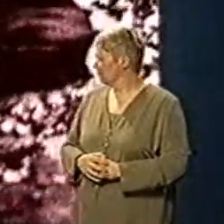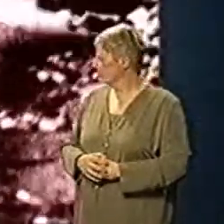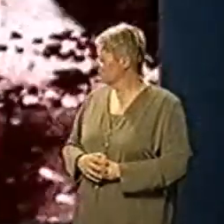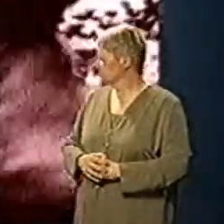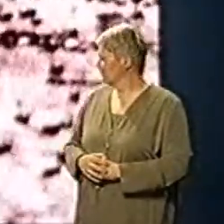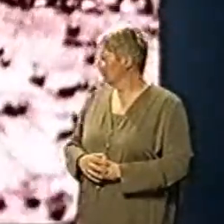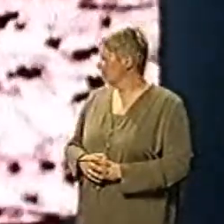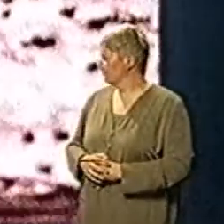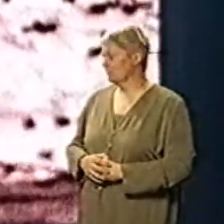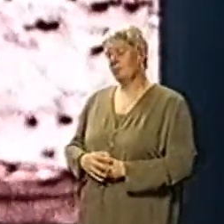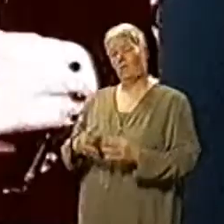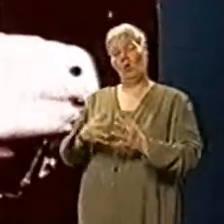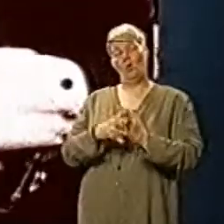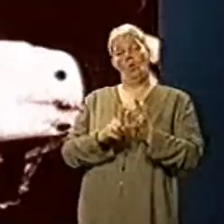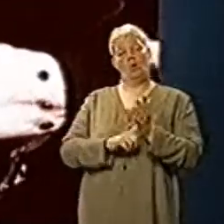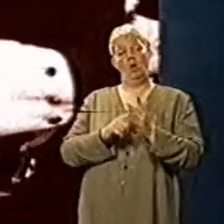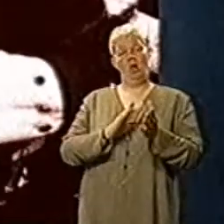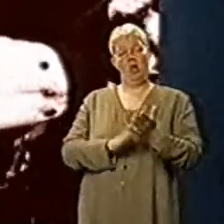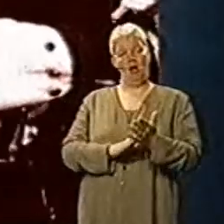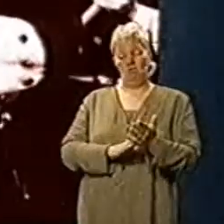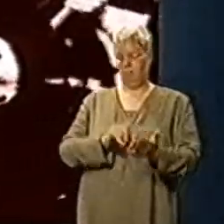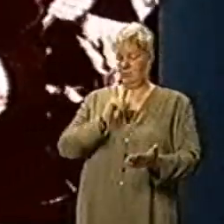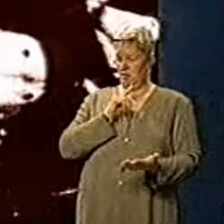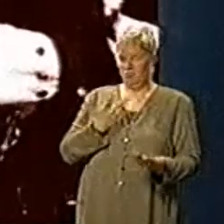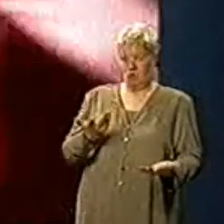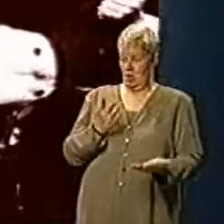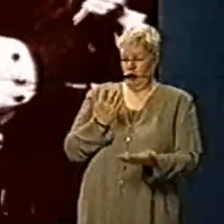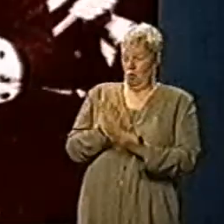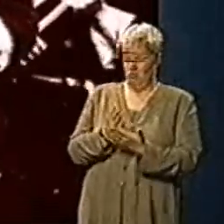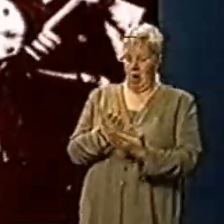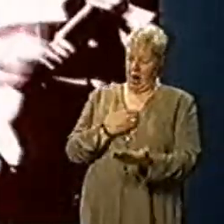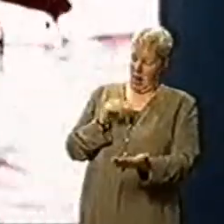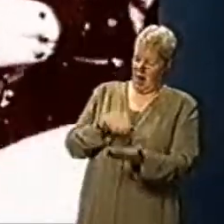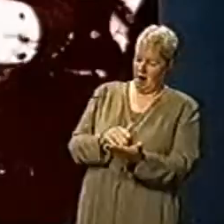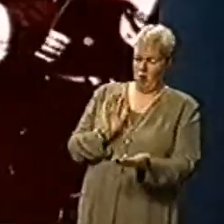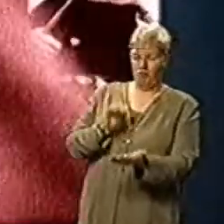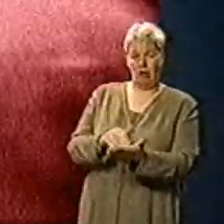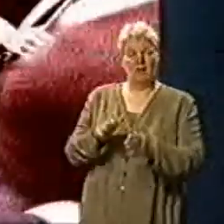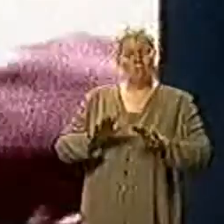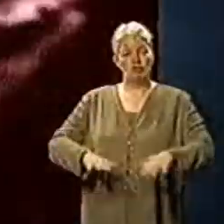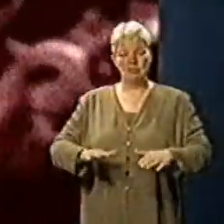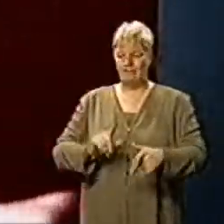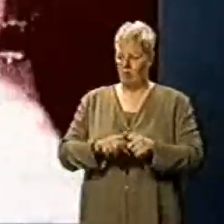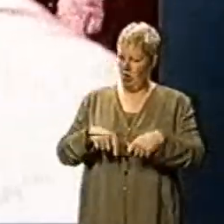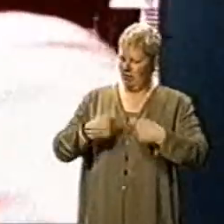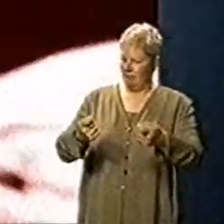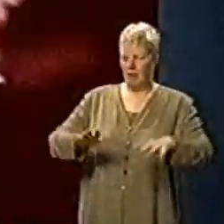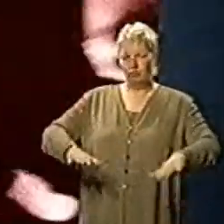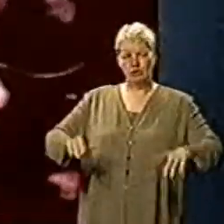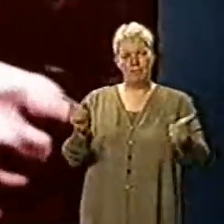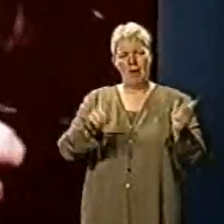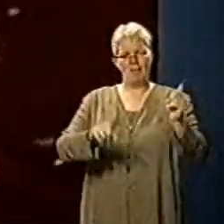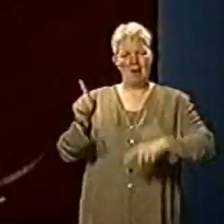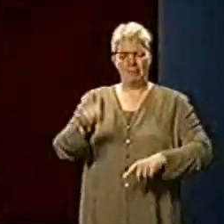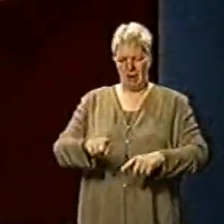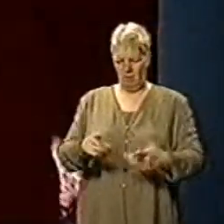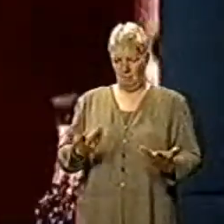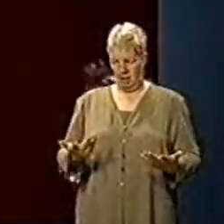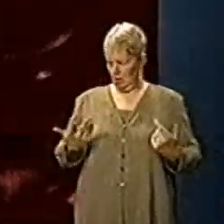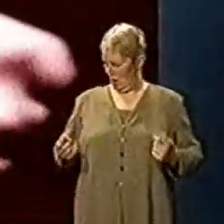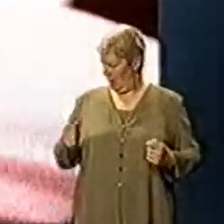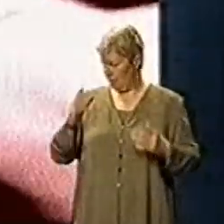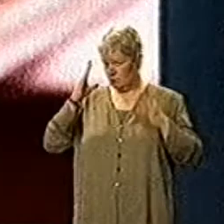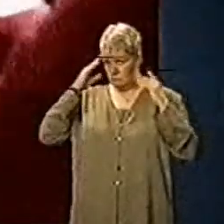William claimed that he'd come just to restore English liberties, but now he had Dutch soldiers in the